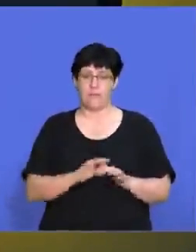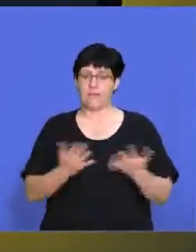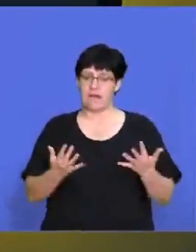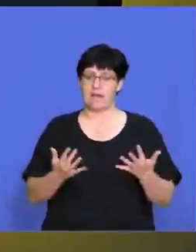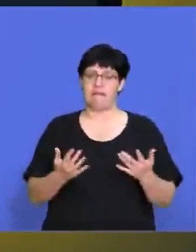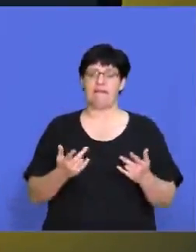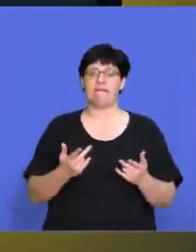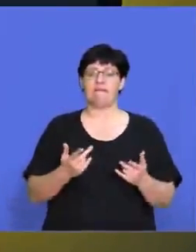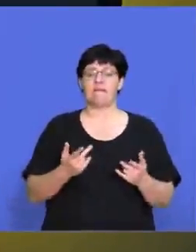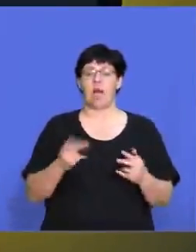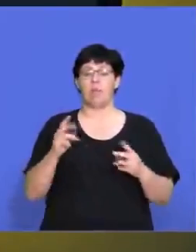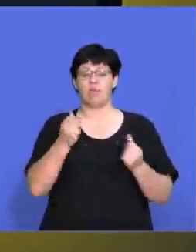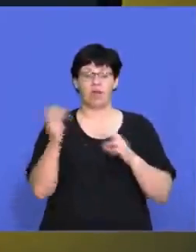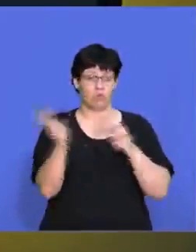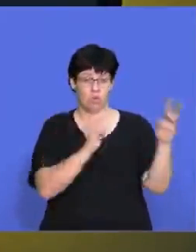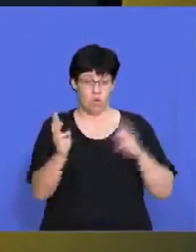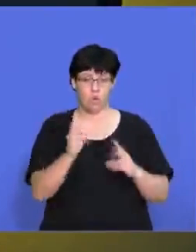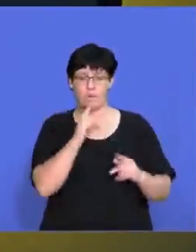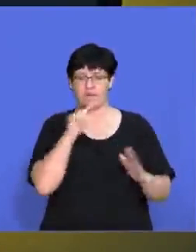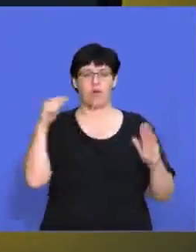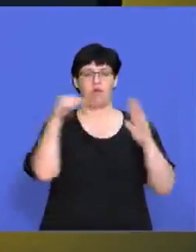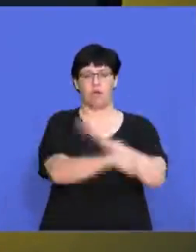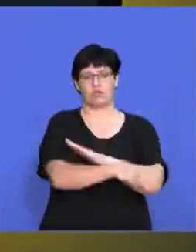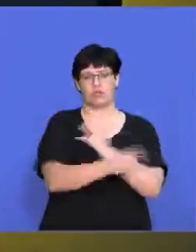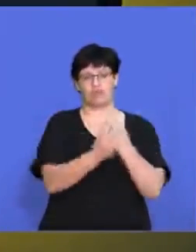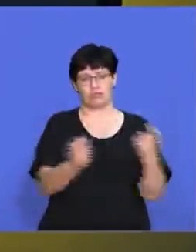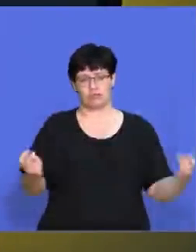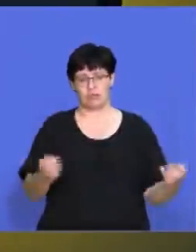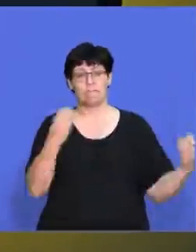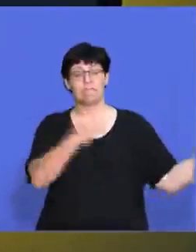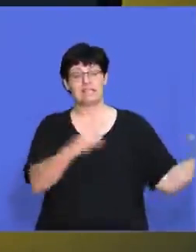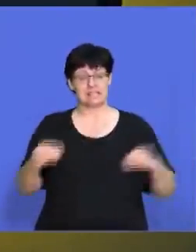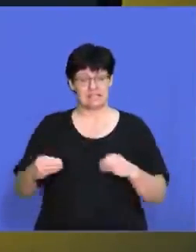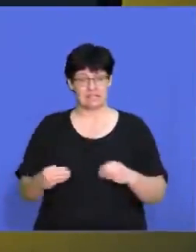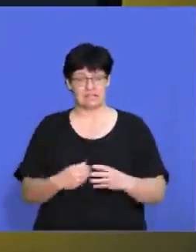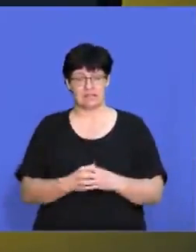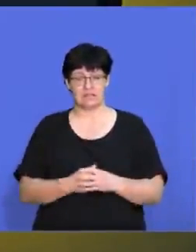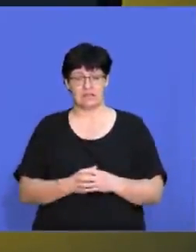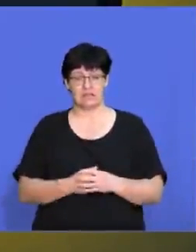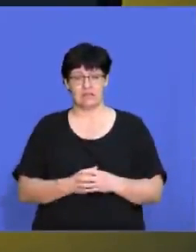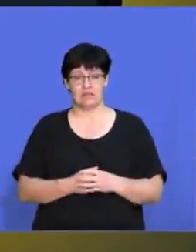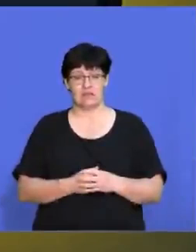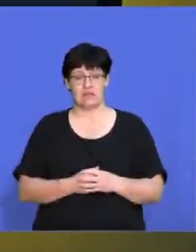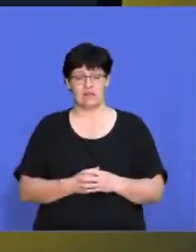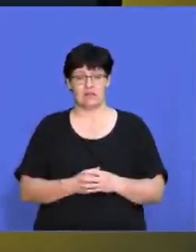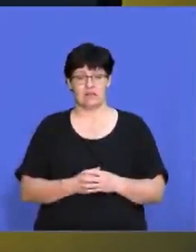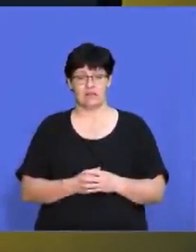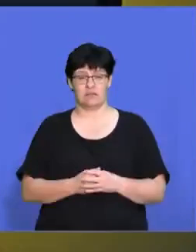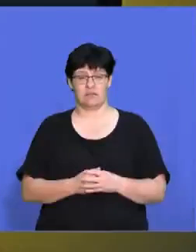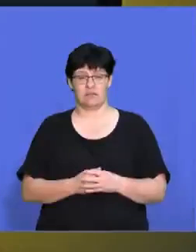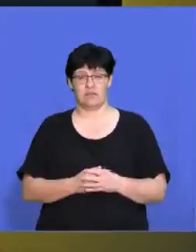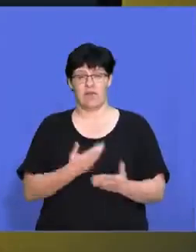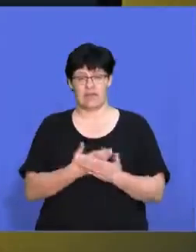but however, a price war is going to lead to a loss of resources. So the company that has, that is able to, um,